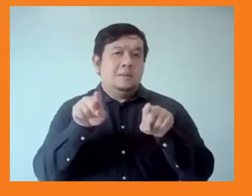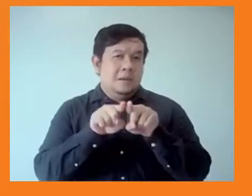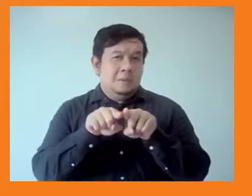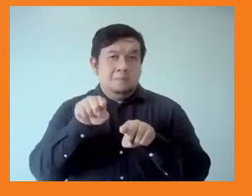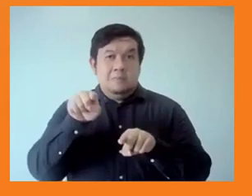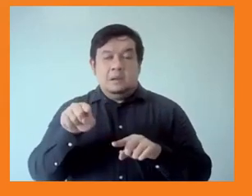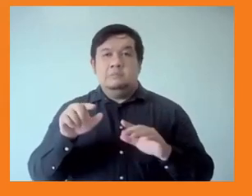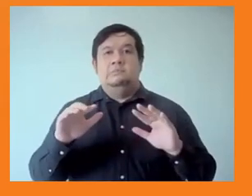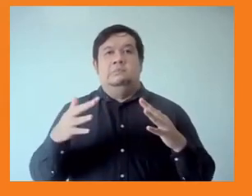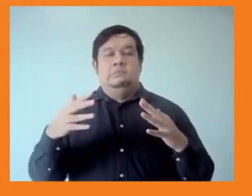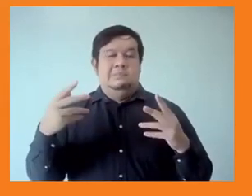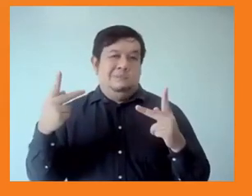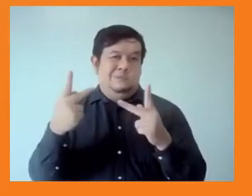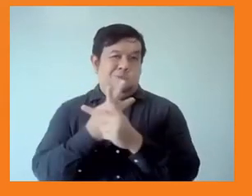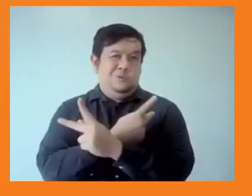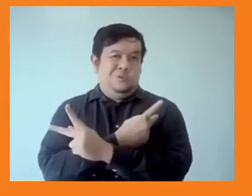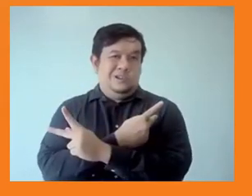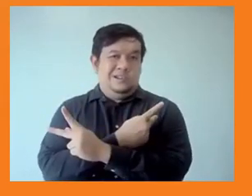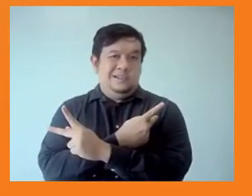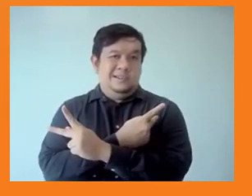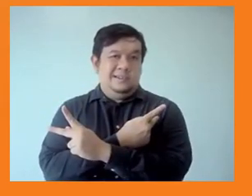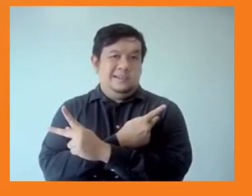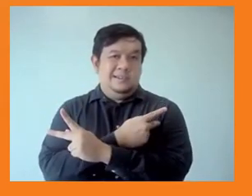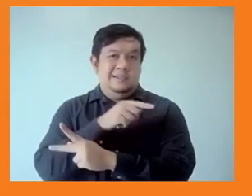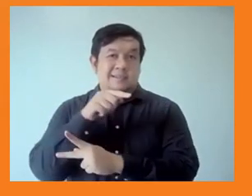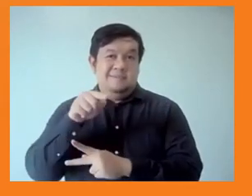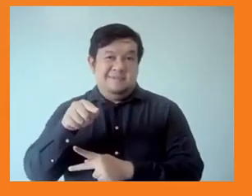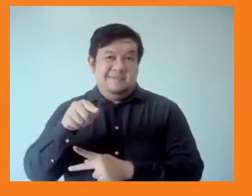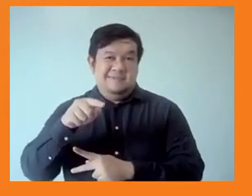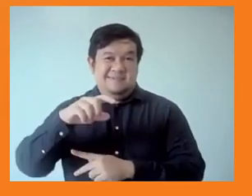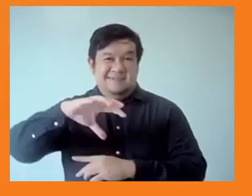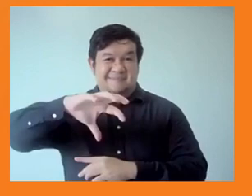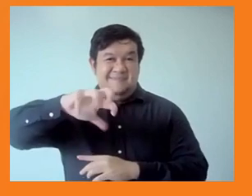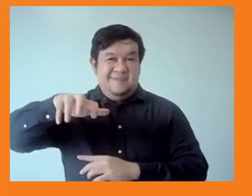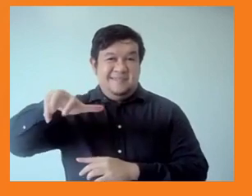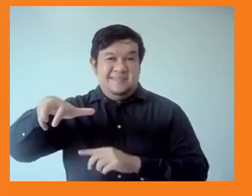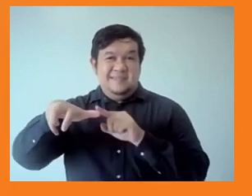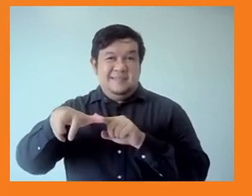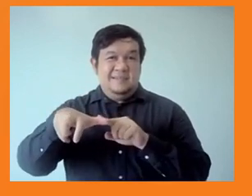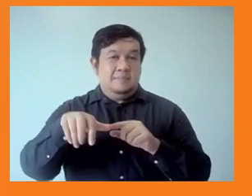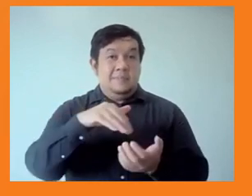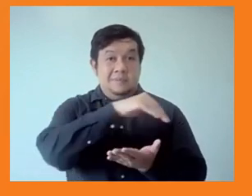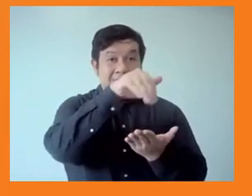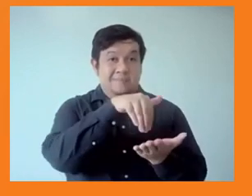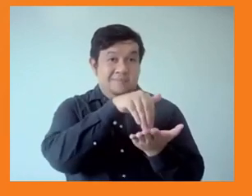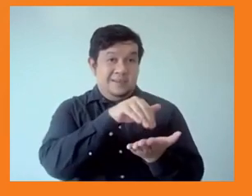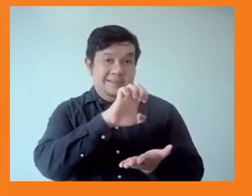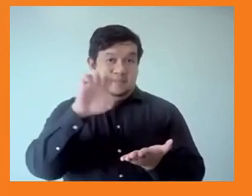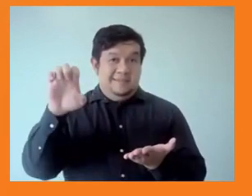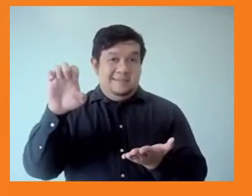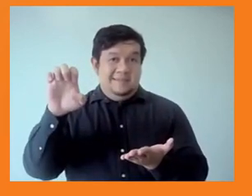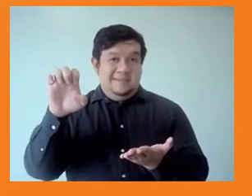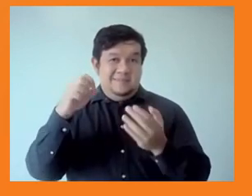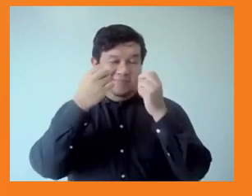of only the Middle East. And Myanmar, Bangladesh and the Philippines come out especially badly from that assessment. Asia also